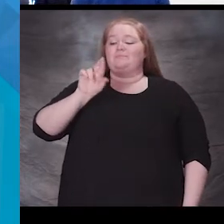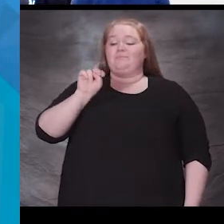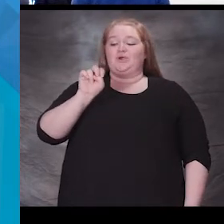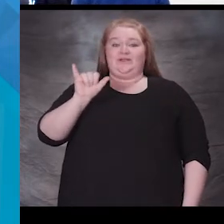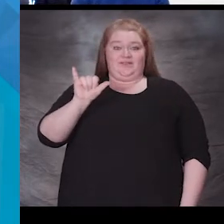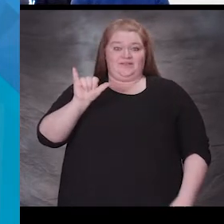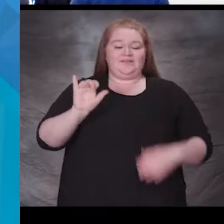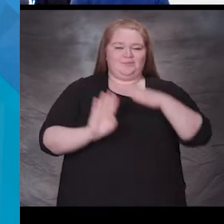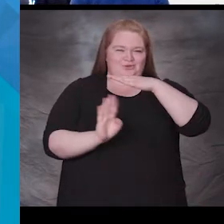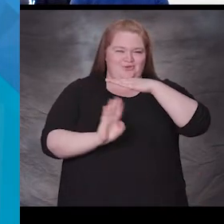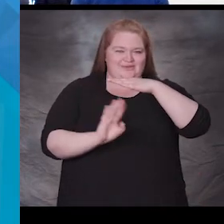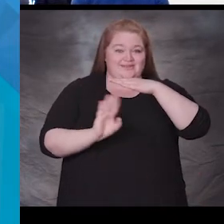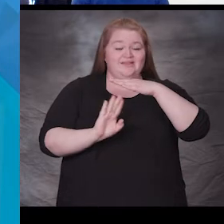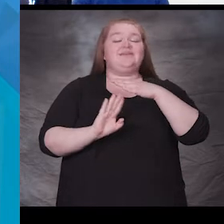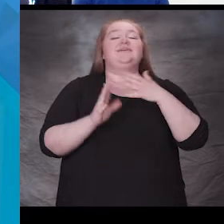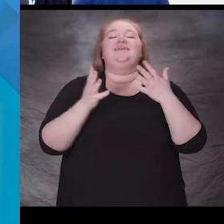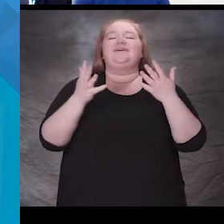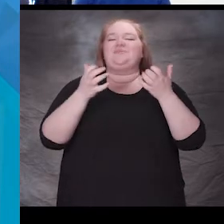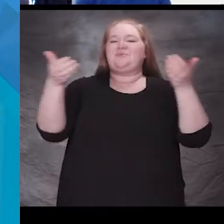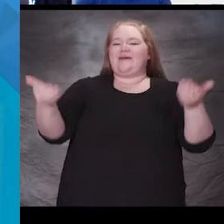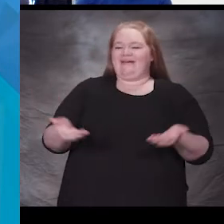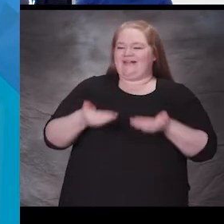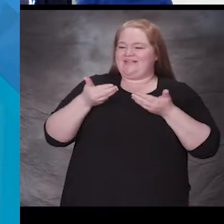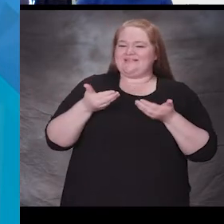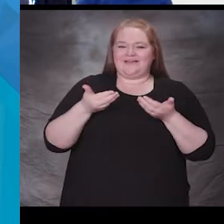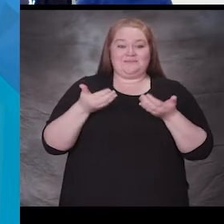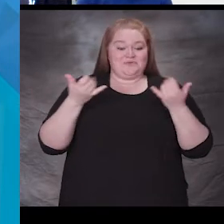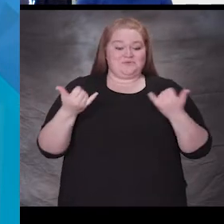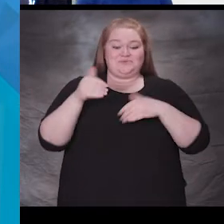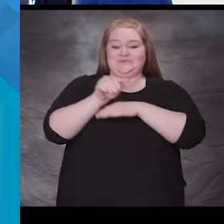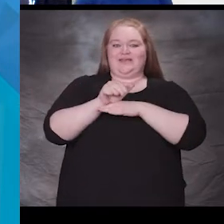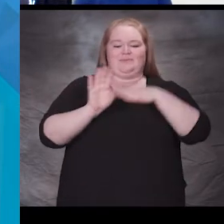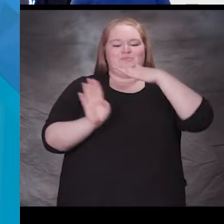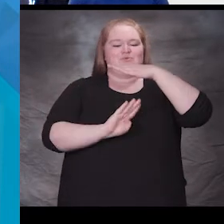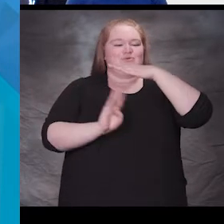our Bernie Elementary Kindergarten Information Night.